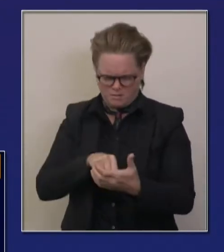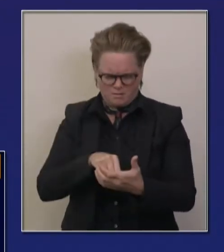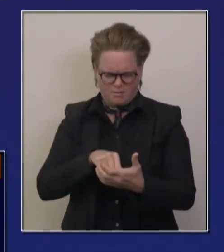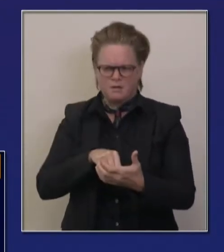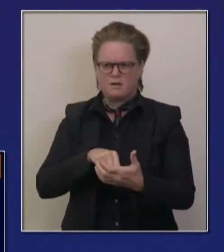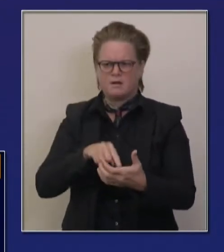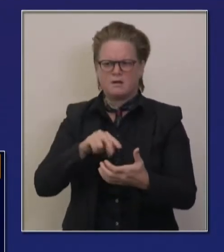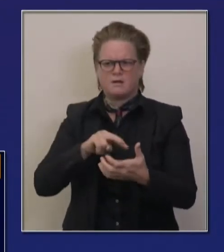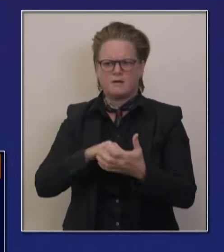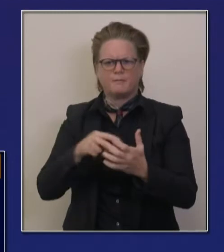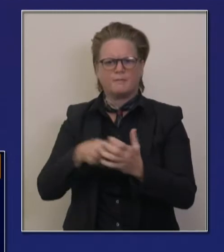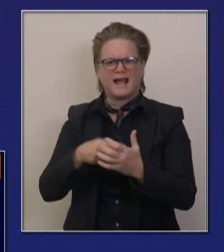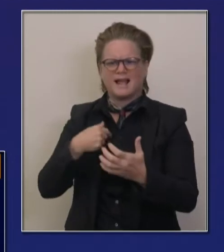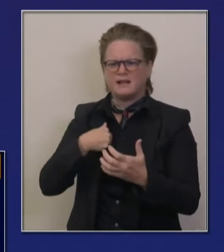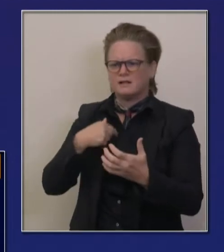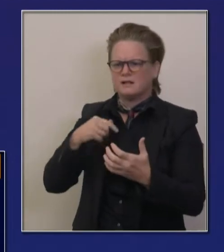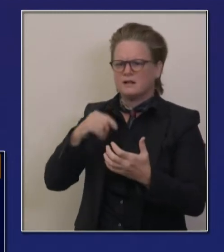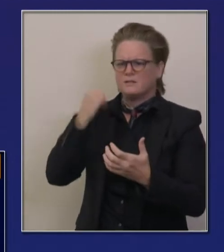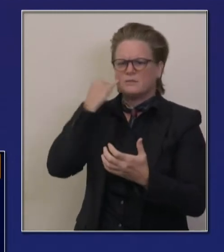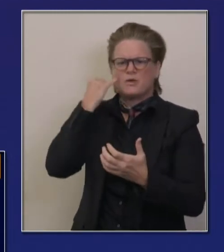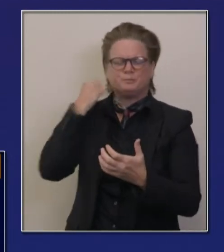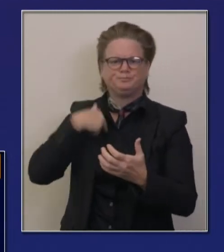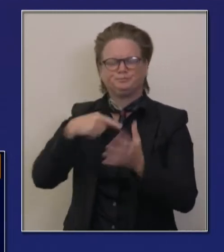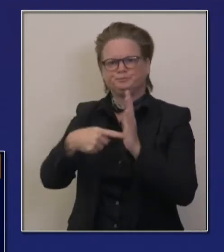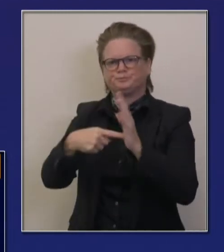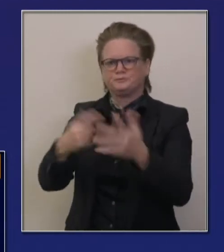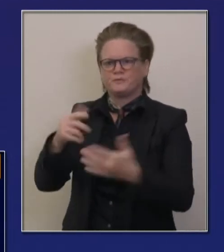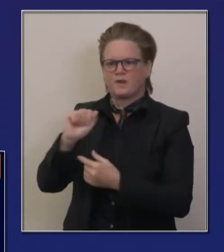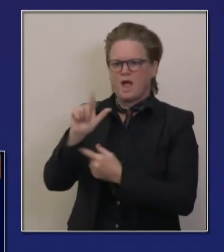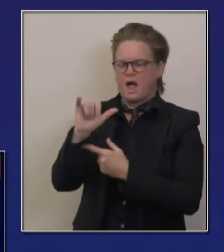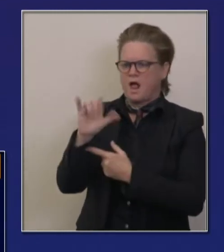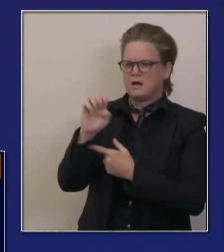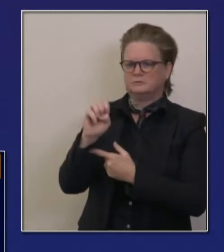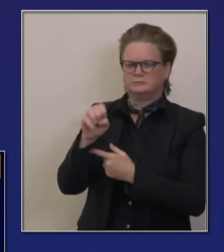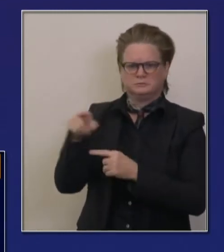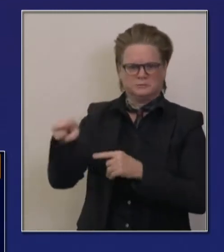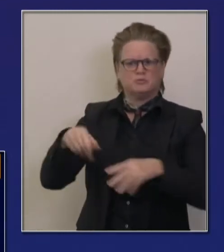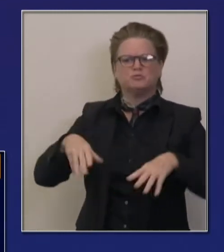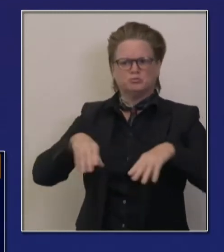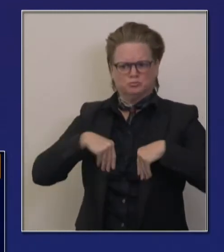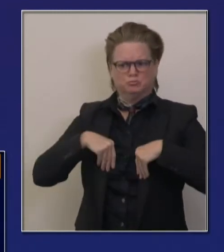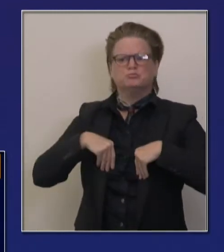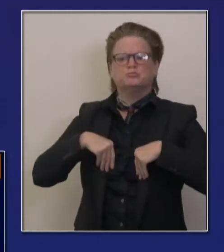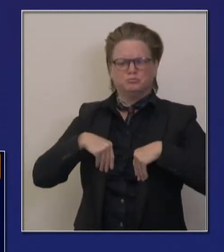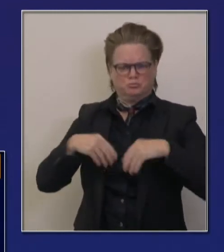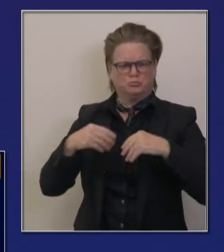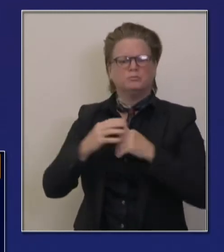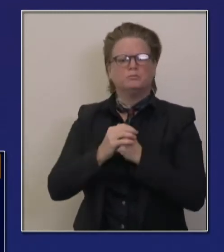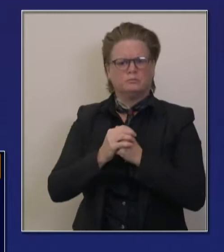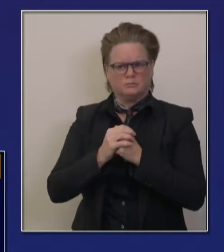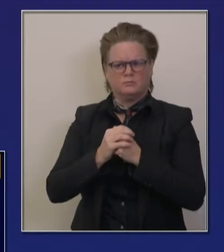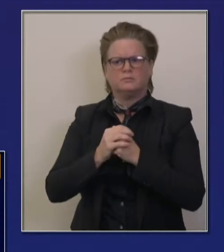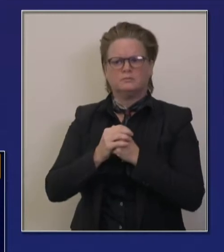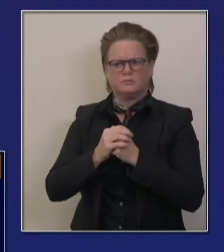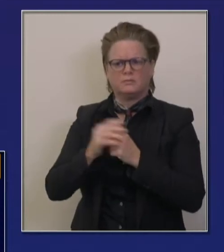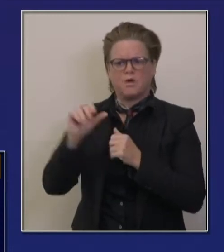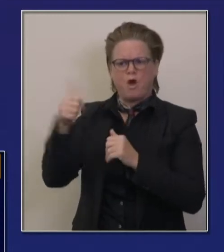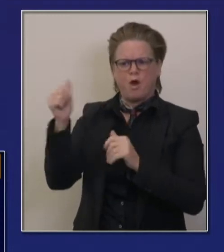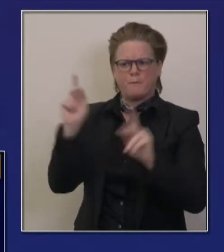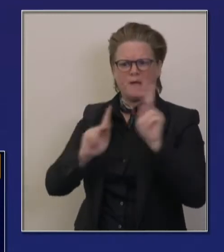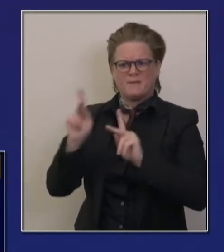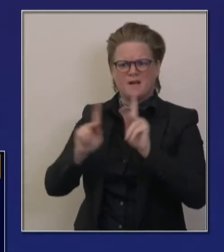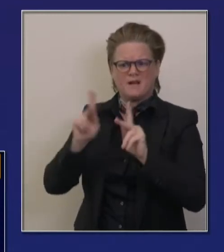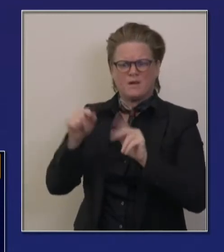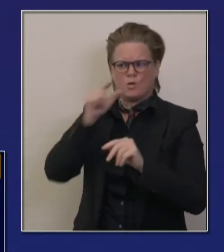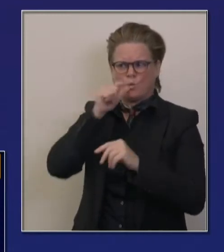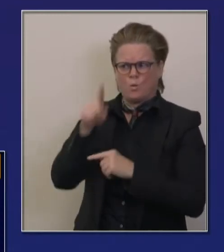consents for California Notify to anonymously alert other users that she has likely been